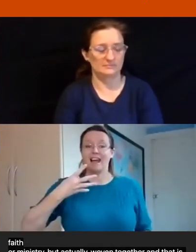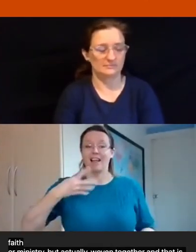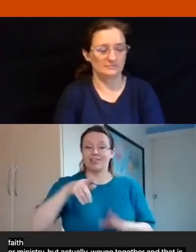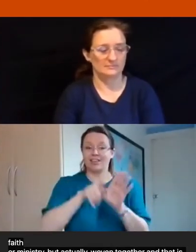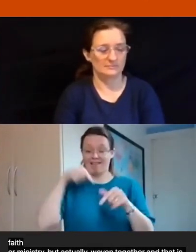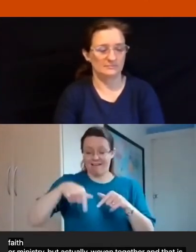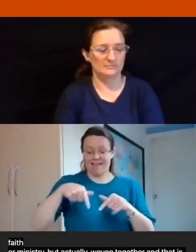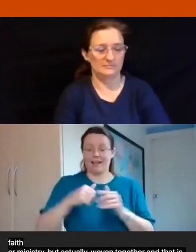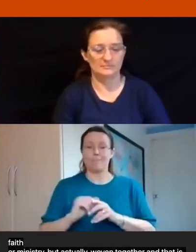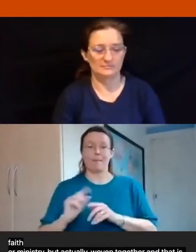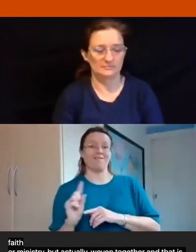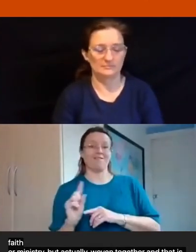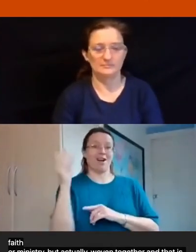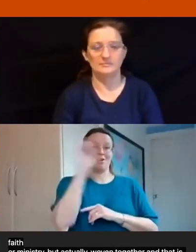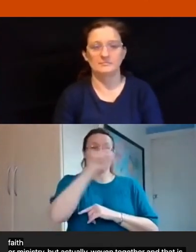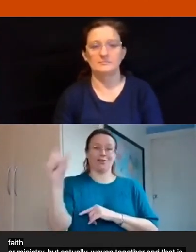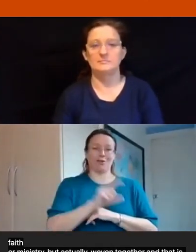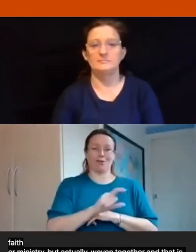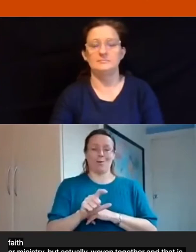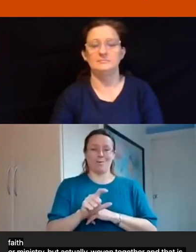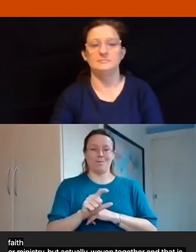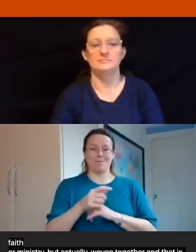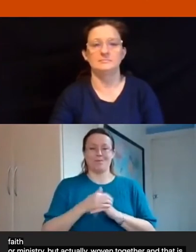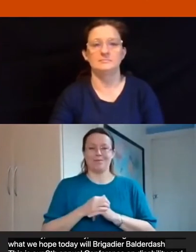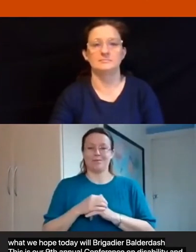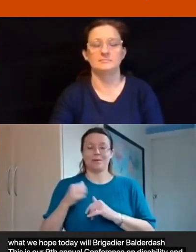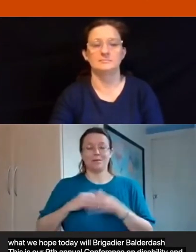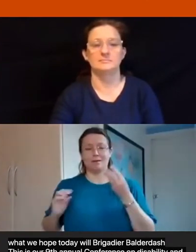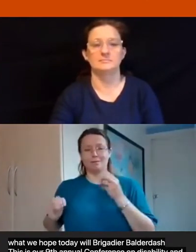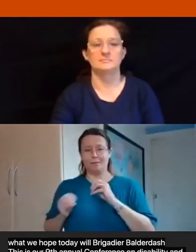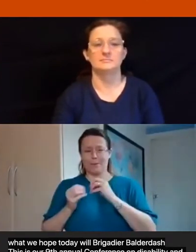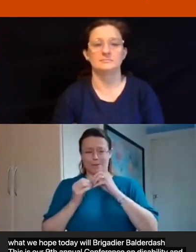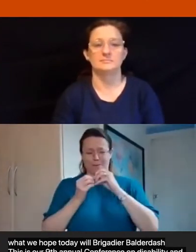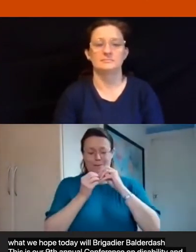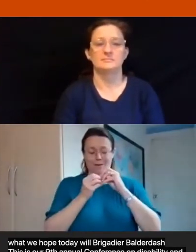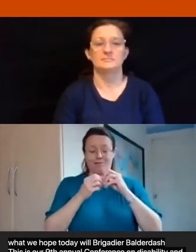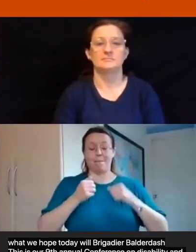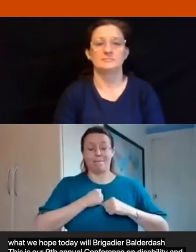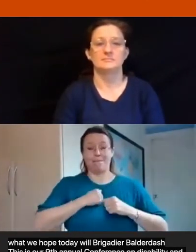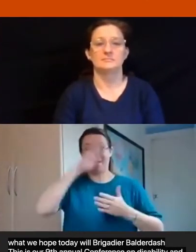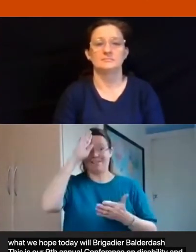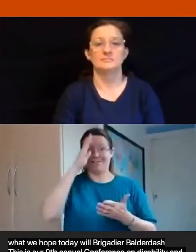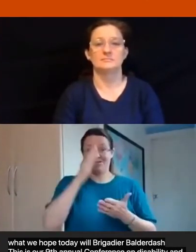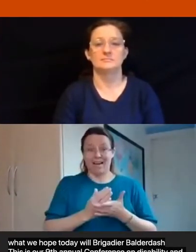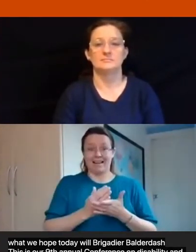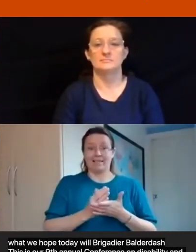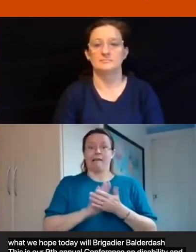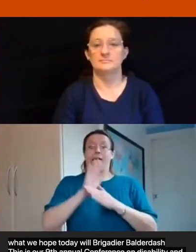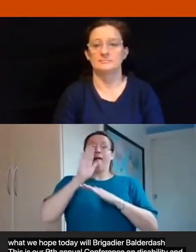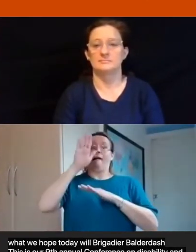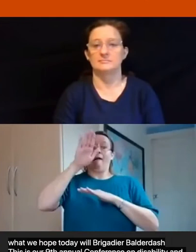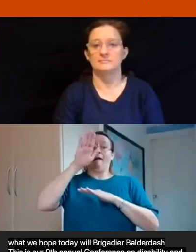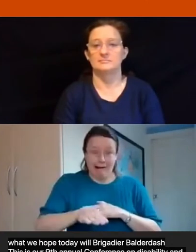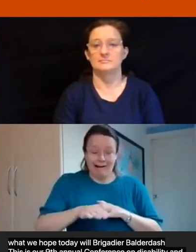but it's our first online um putting together the conference has been a leap of faith for many of us and these